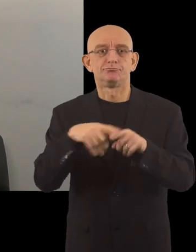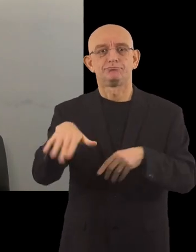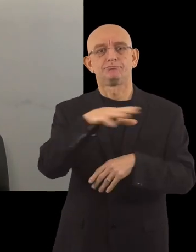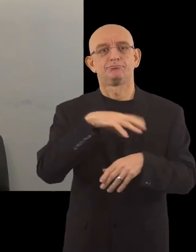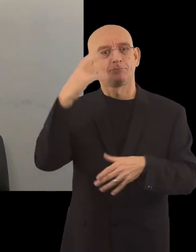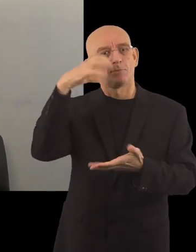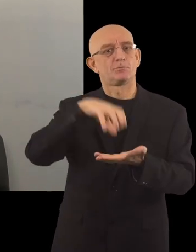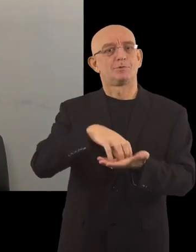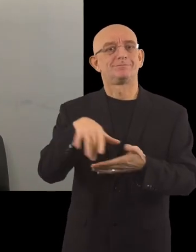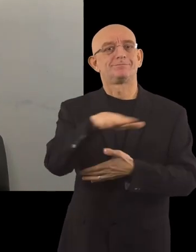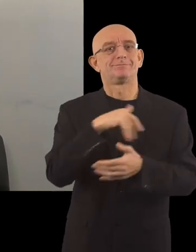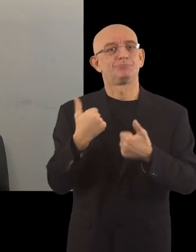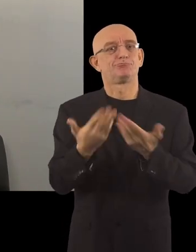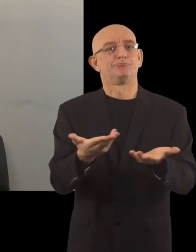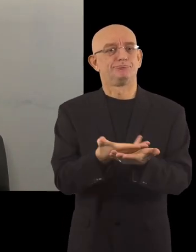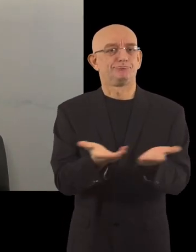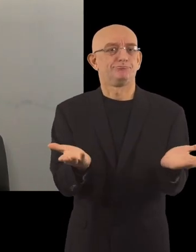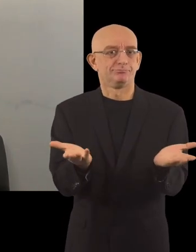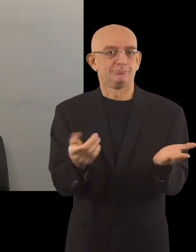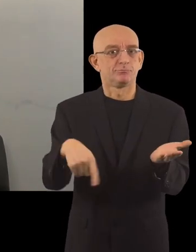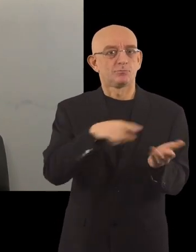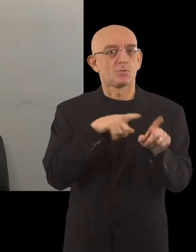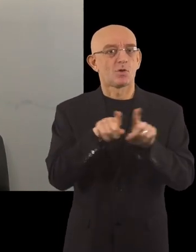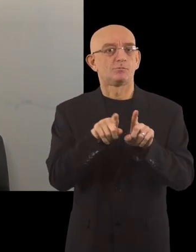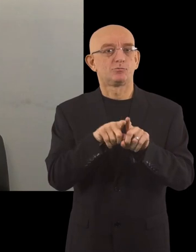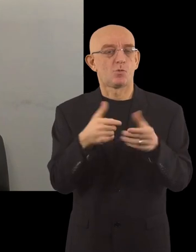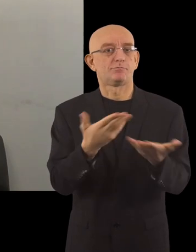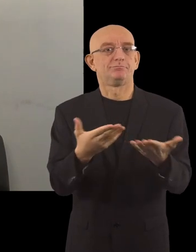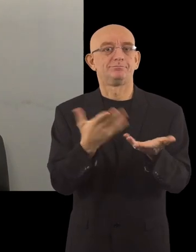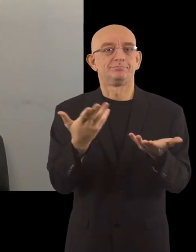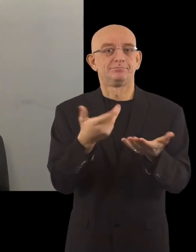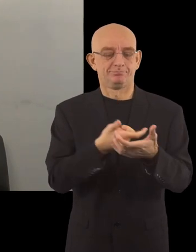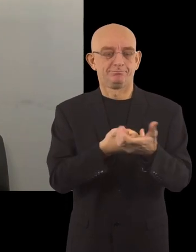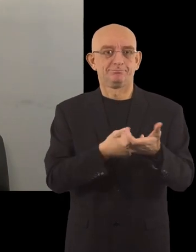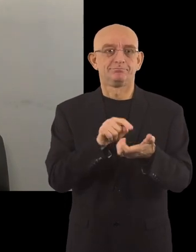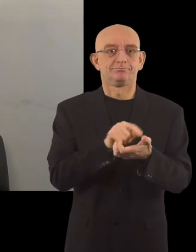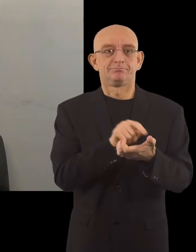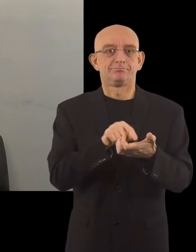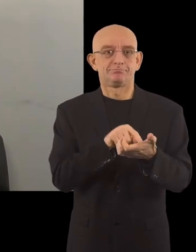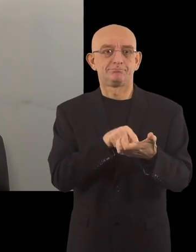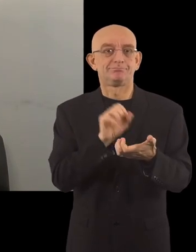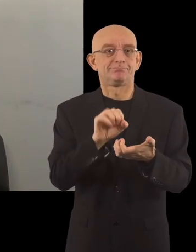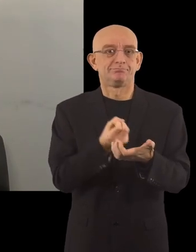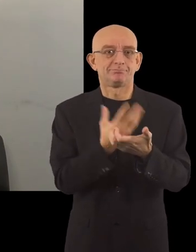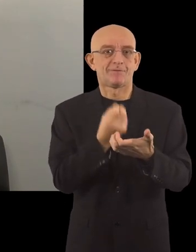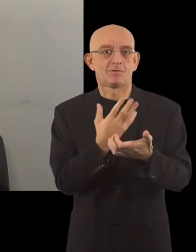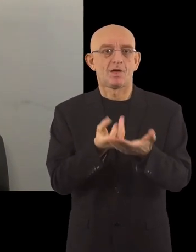services the municipality offers. We also created a mobile application giving real-time information about